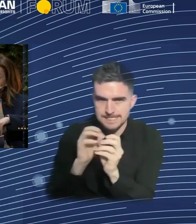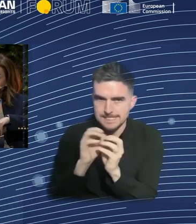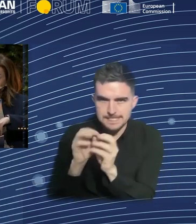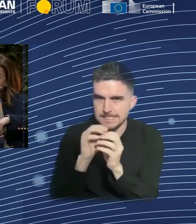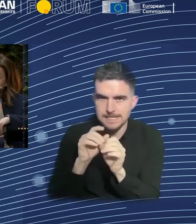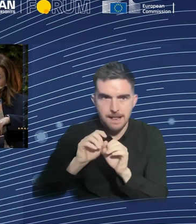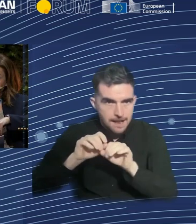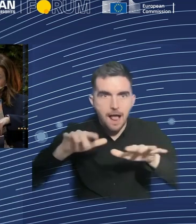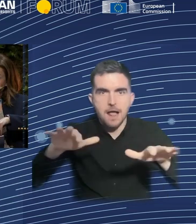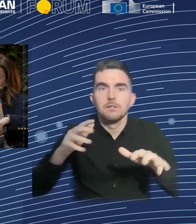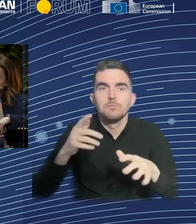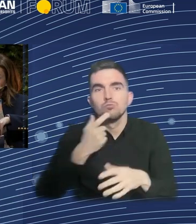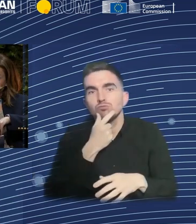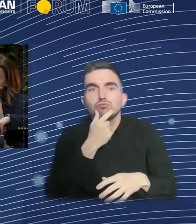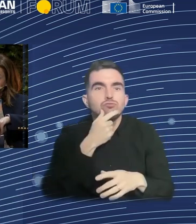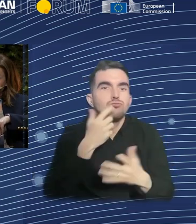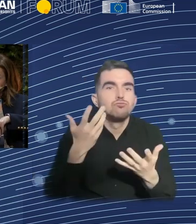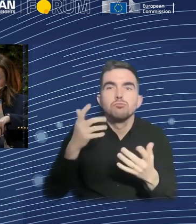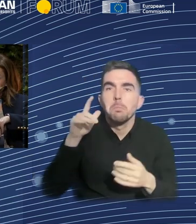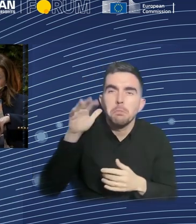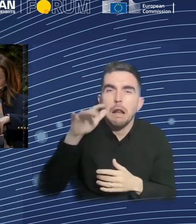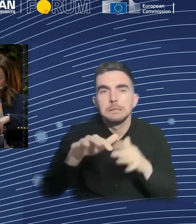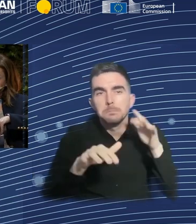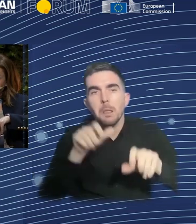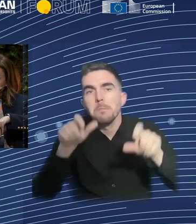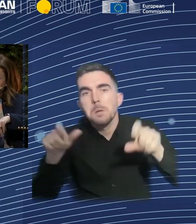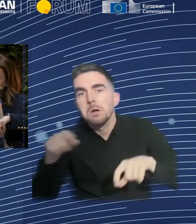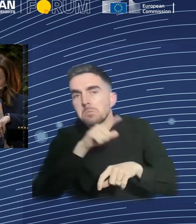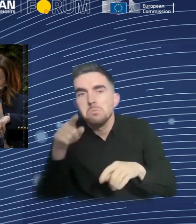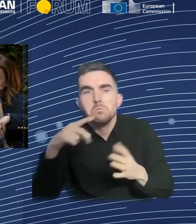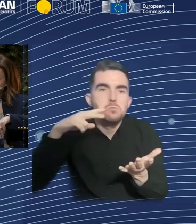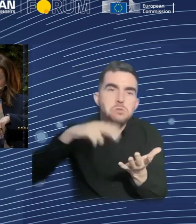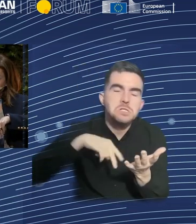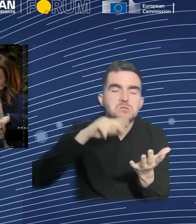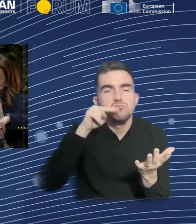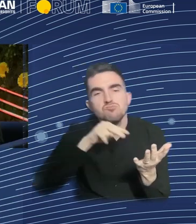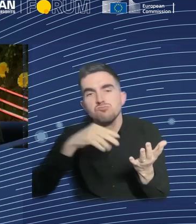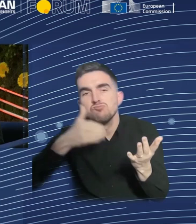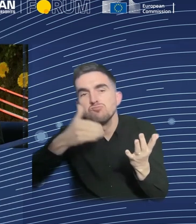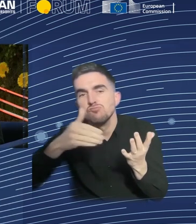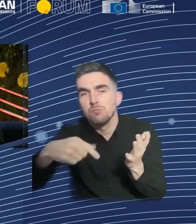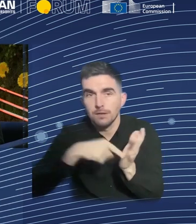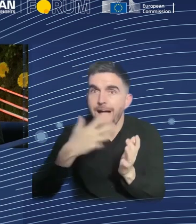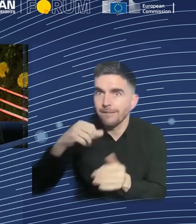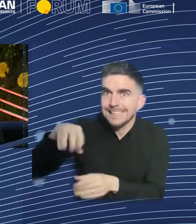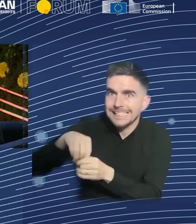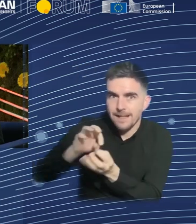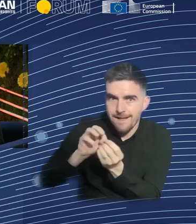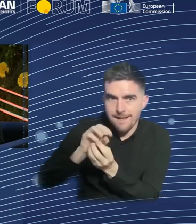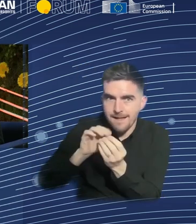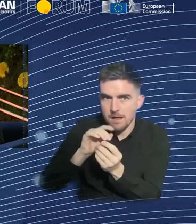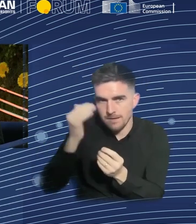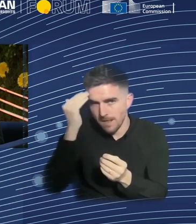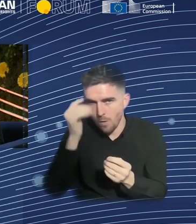Those algorithms are designed to optimize an objective, which might be the number of clicks that they can get from the user